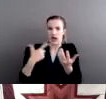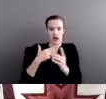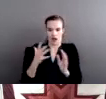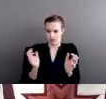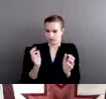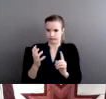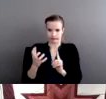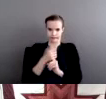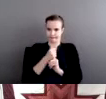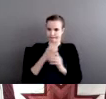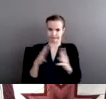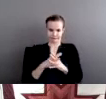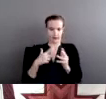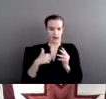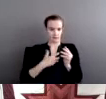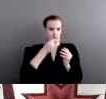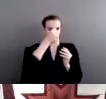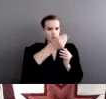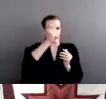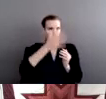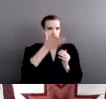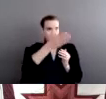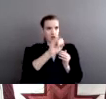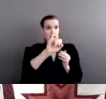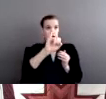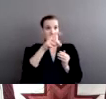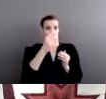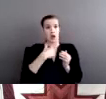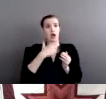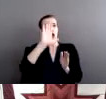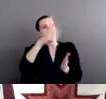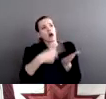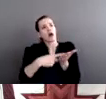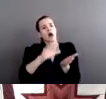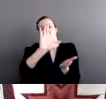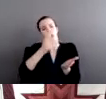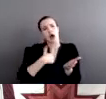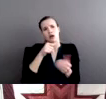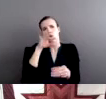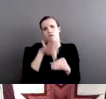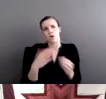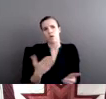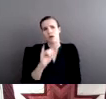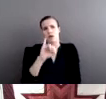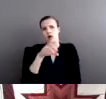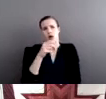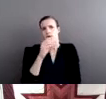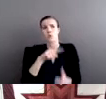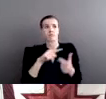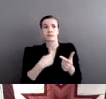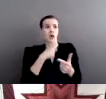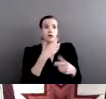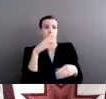to the judge in Idaho, I don't vote in Idaho, and I don't sit on Idaho juries. Therefore,